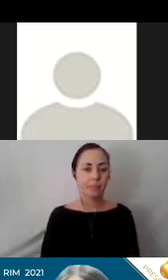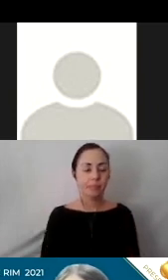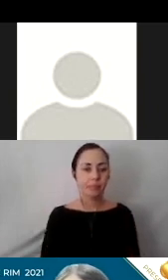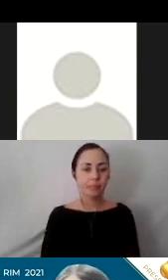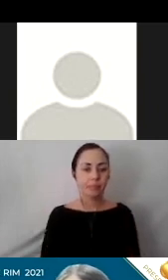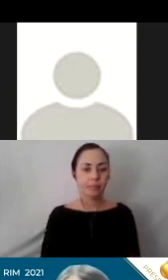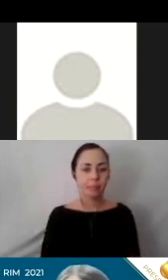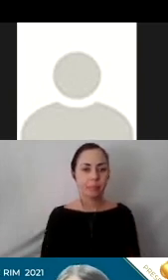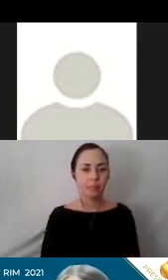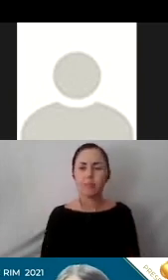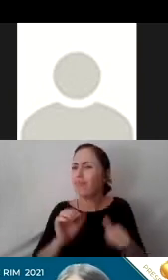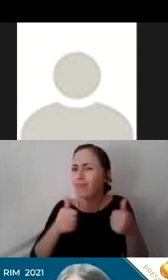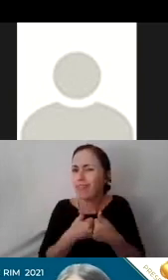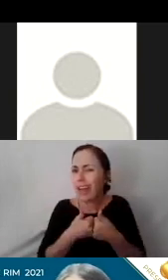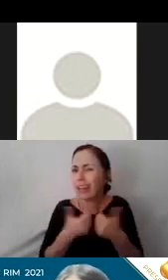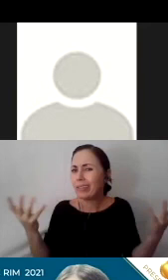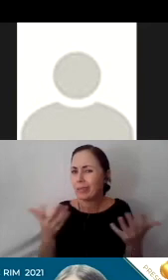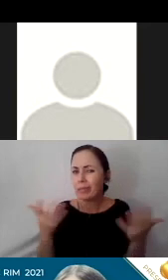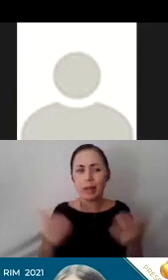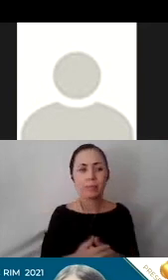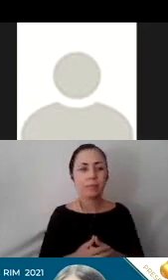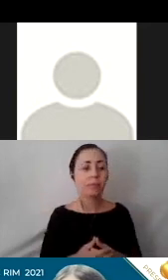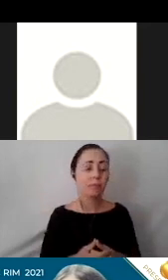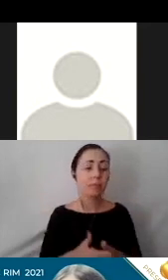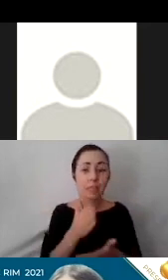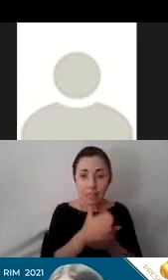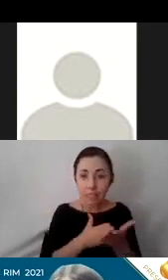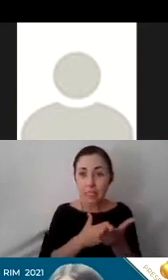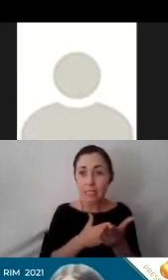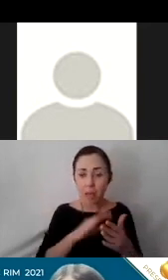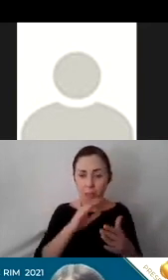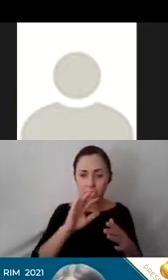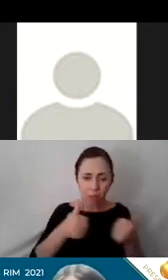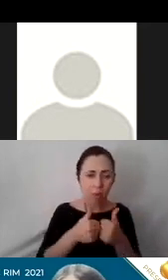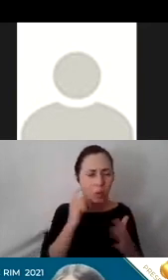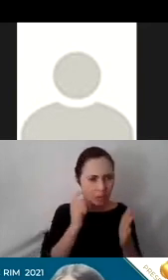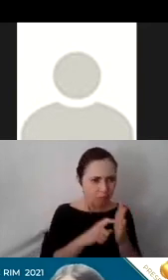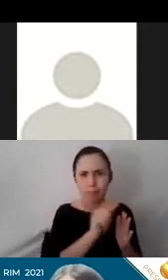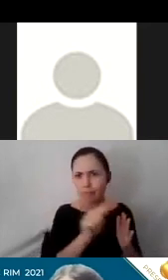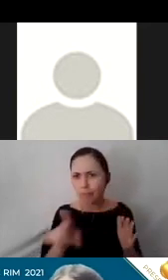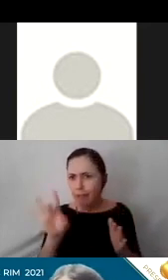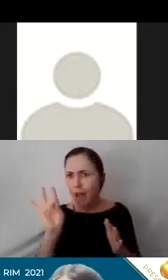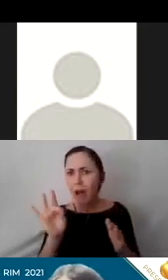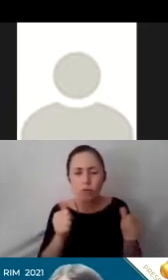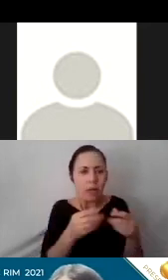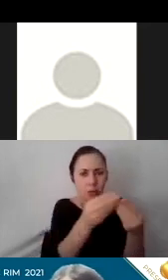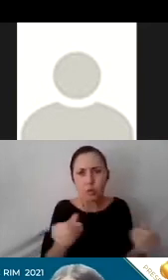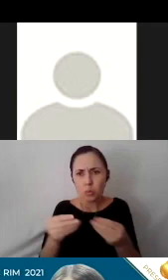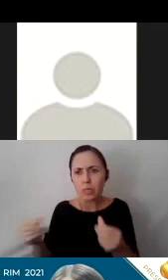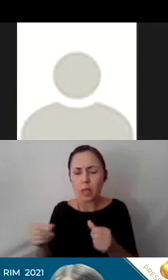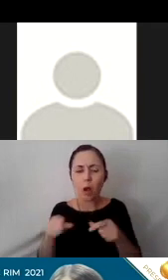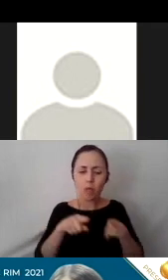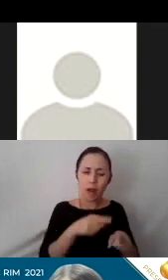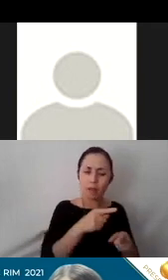What are the challenges? Some of the challenges that we have come across and work to address when developing resources and